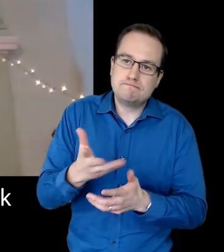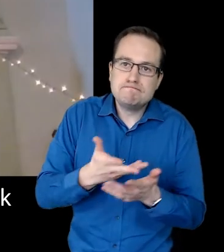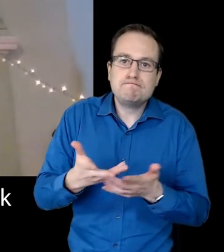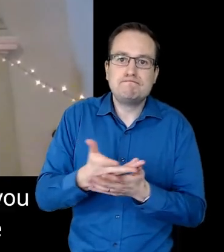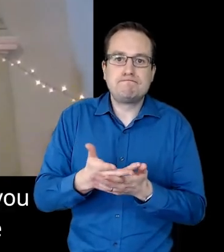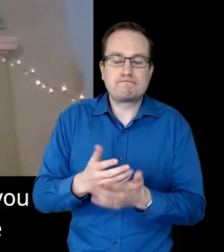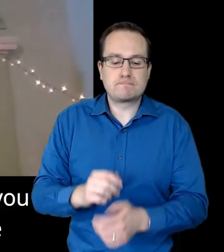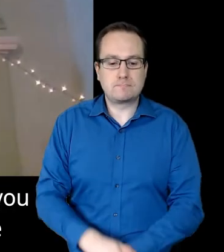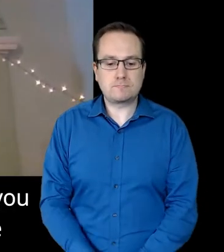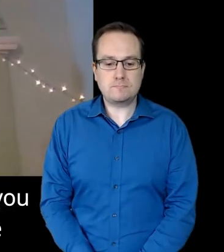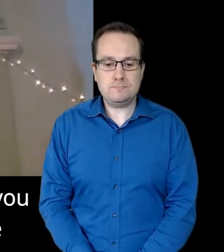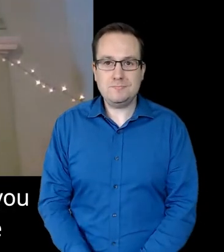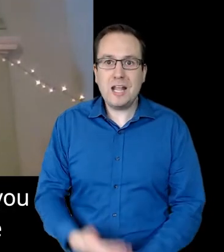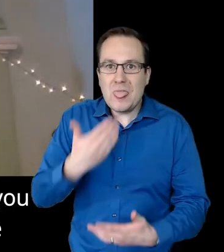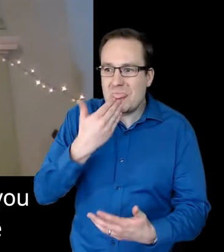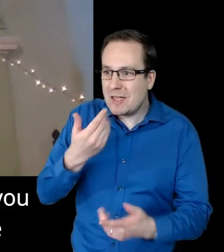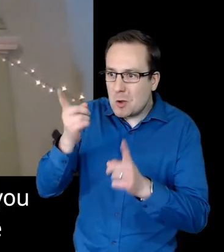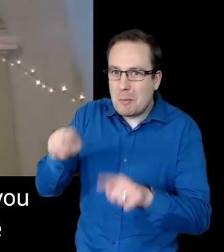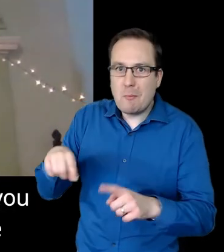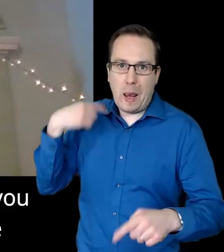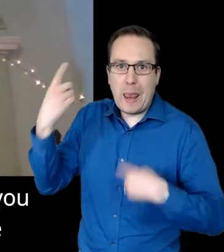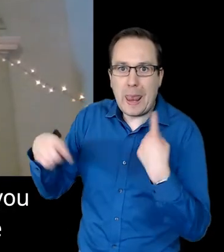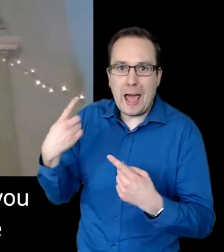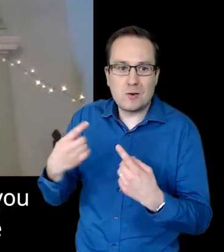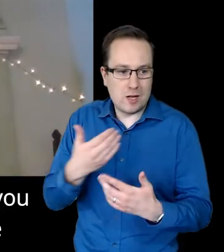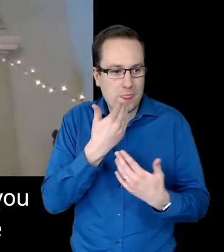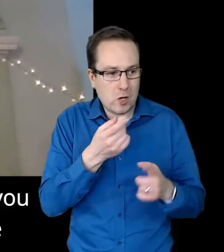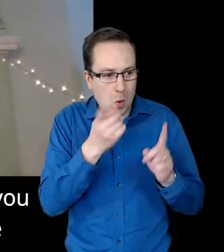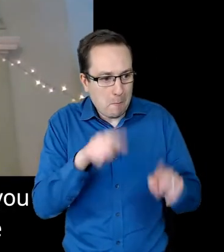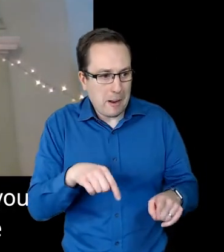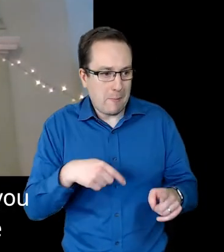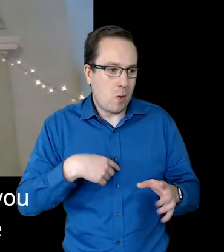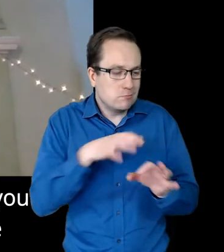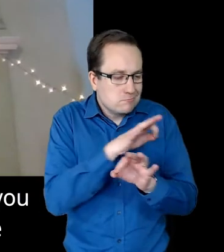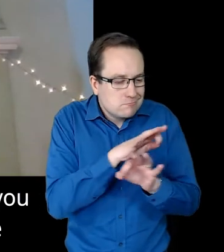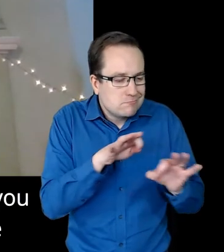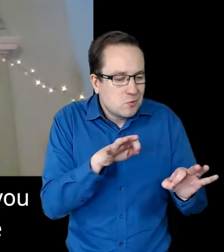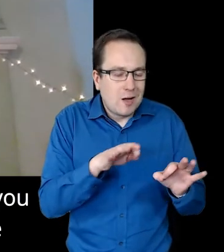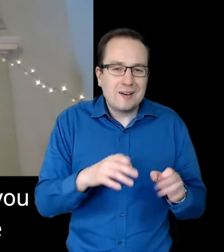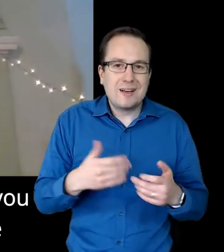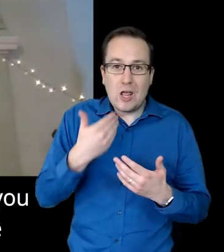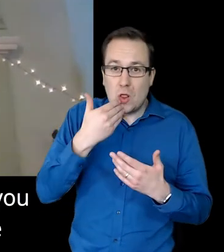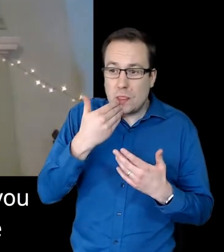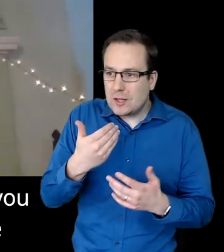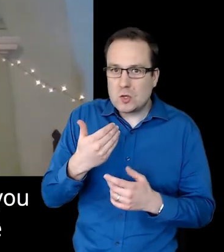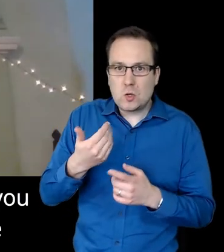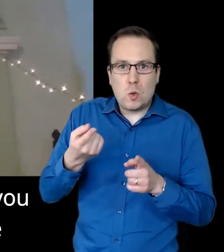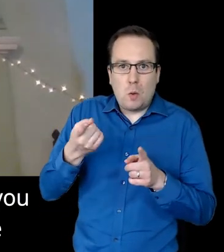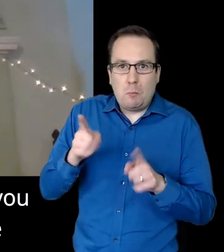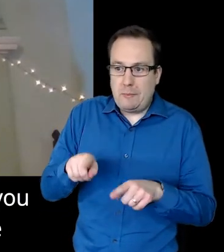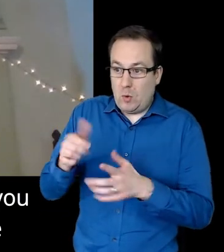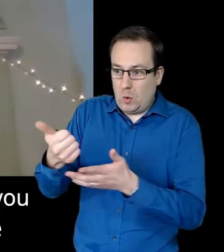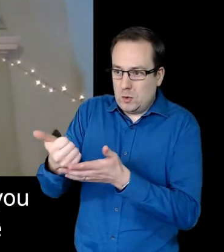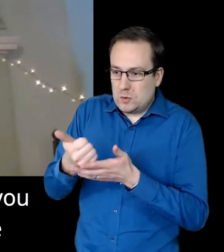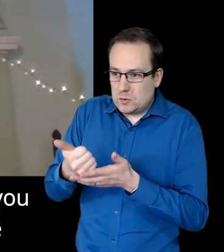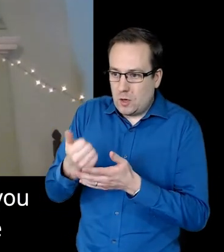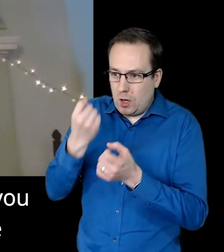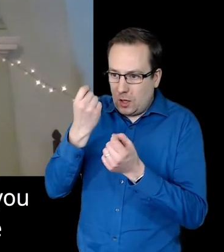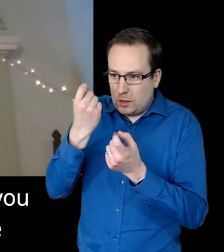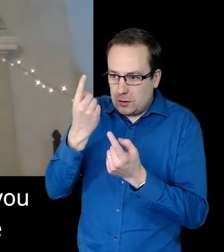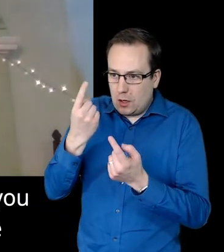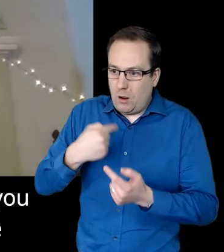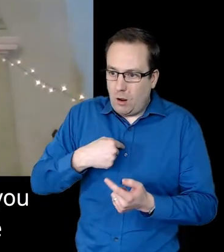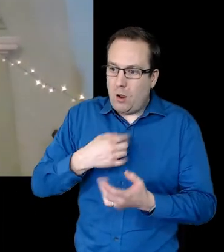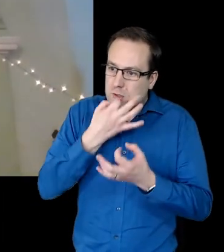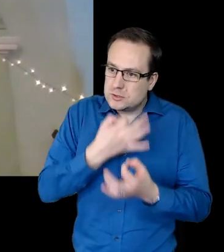Thank you, loud ones. Thank you, quiet ones. Thank you to the ones who helped us learn to love